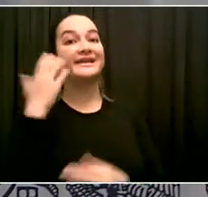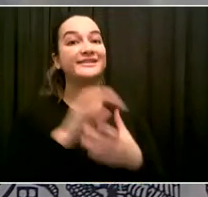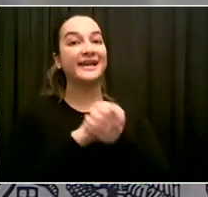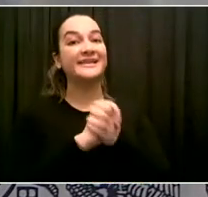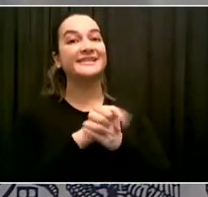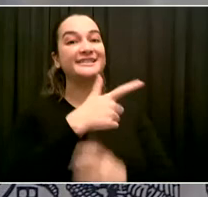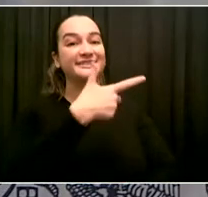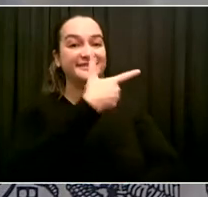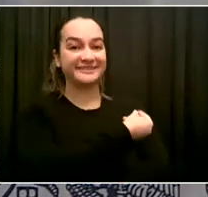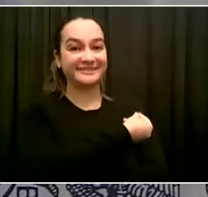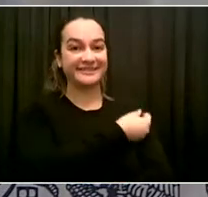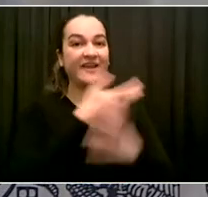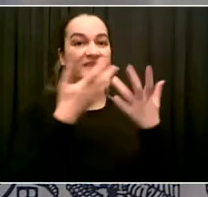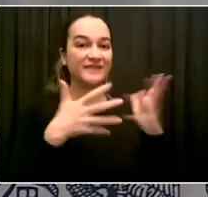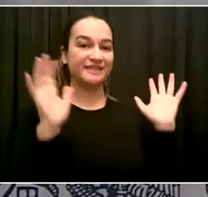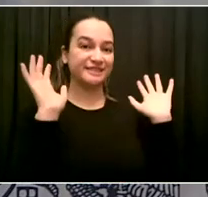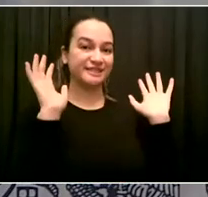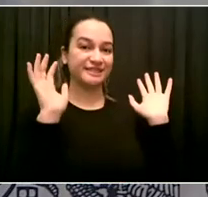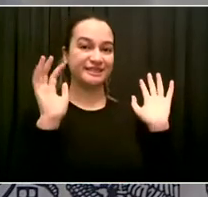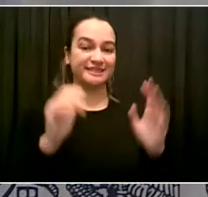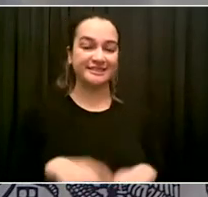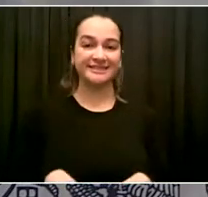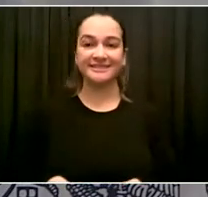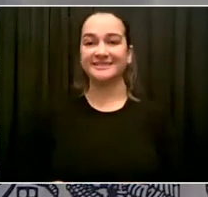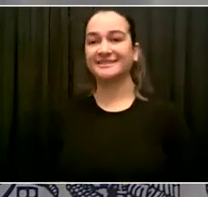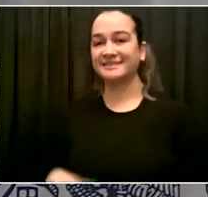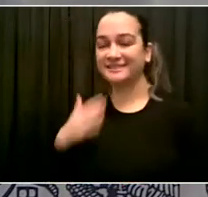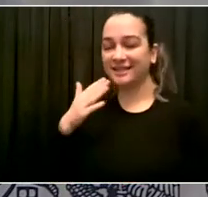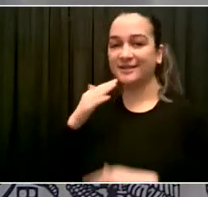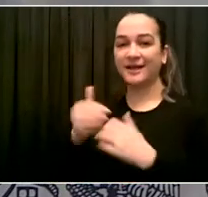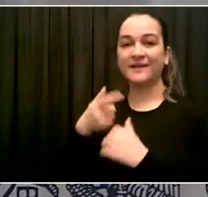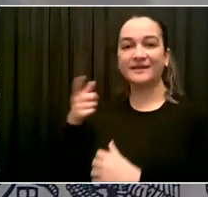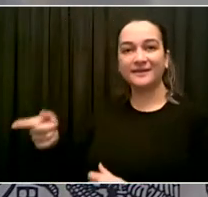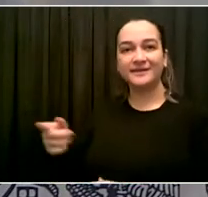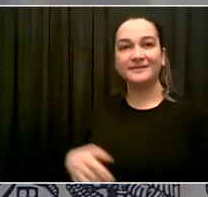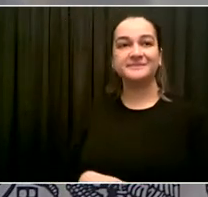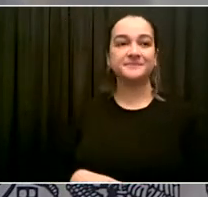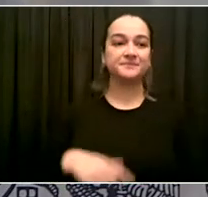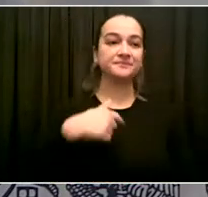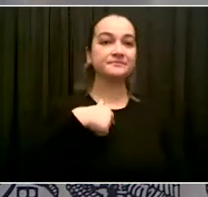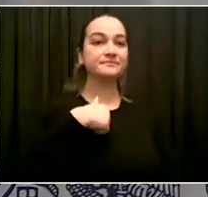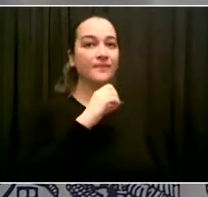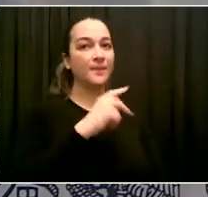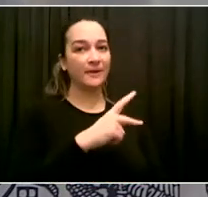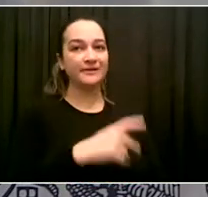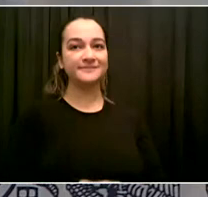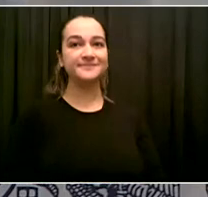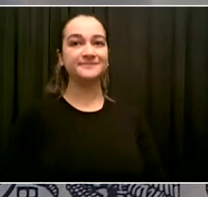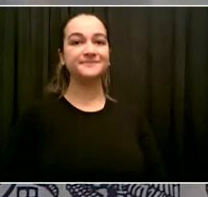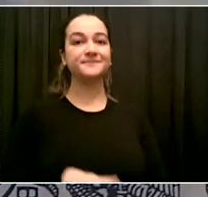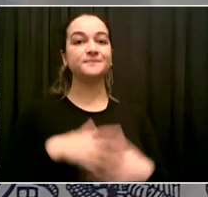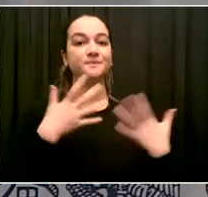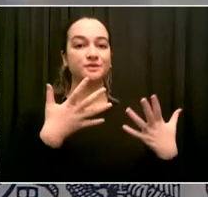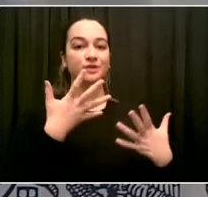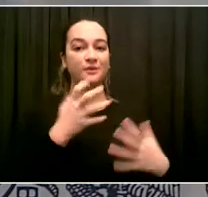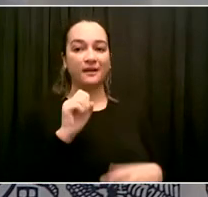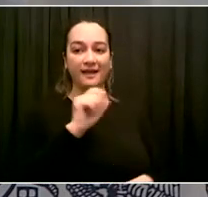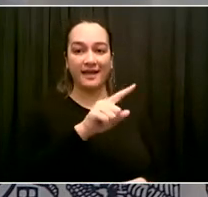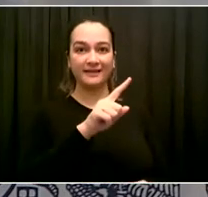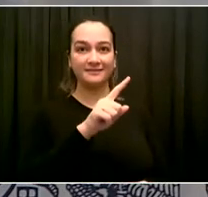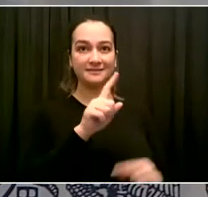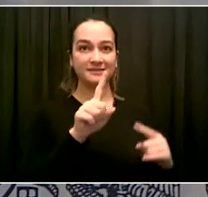great. My question for you is in regards to this increase in hate crimes or violent attacks